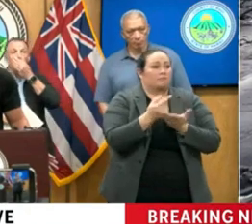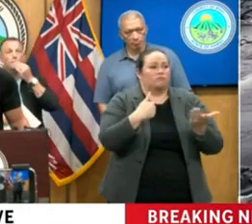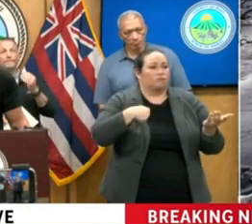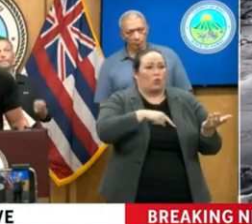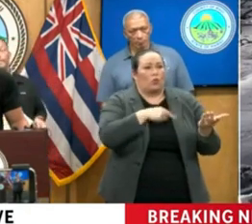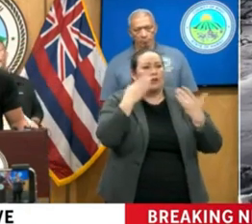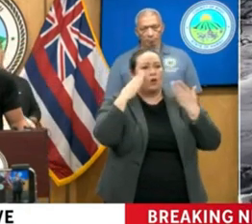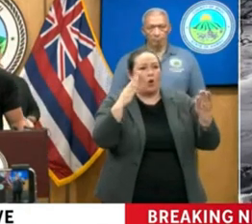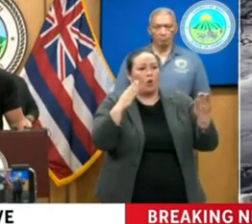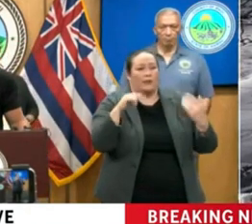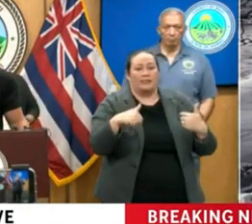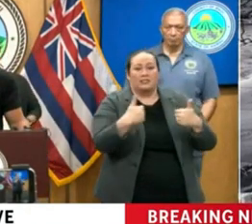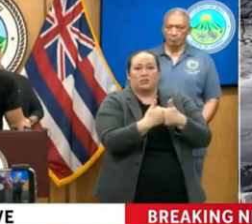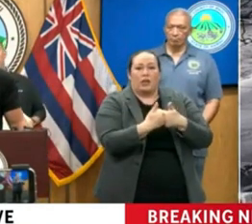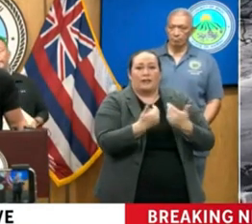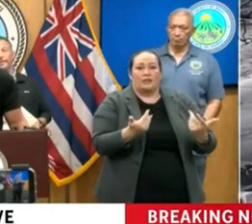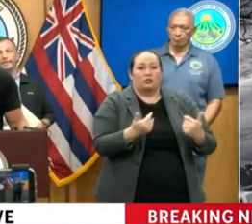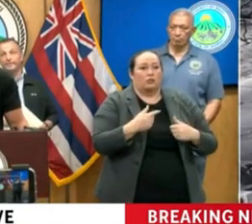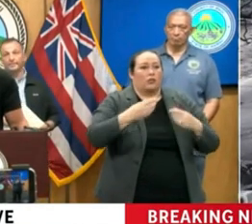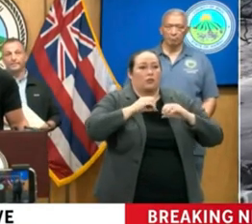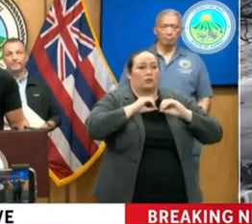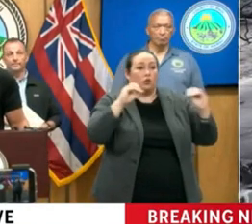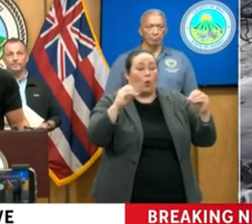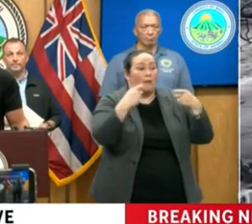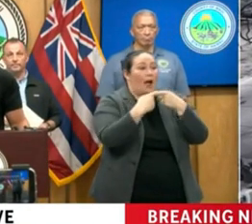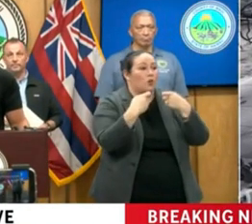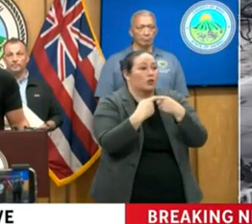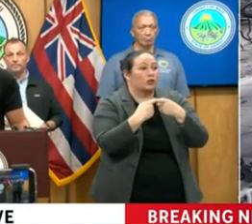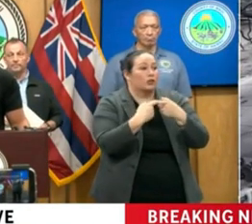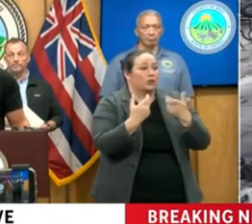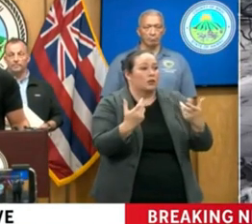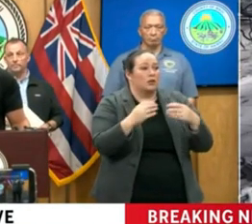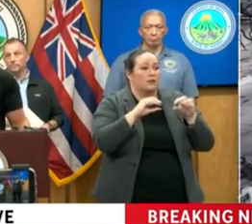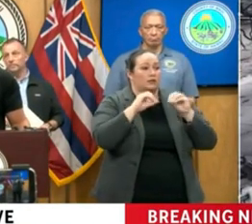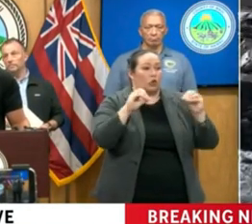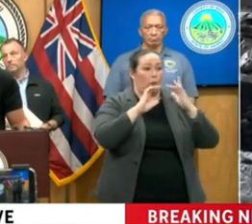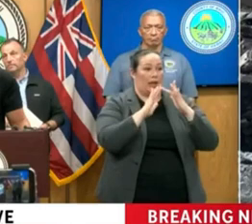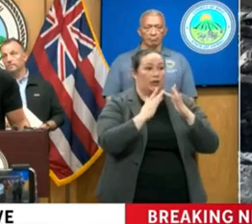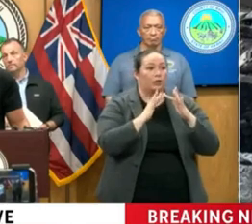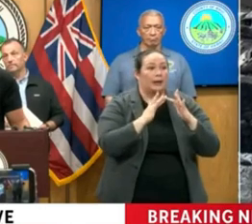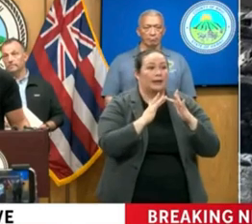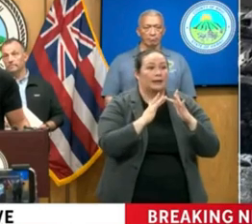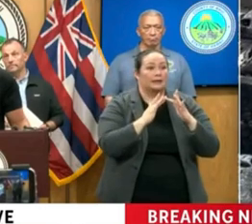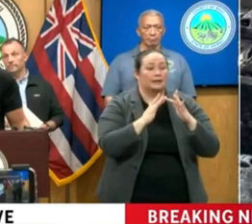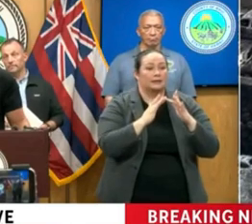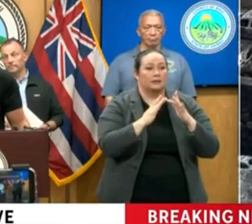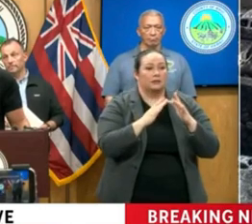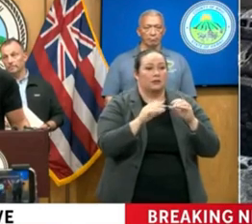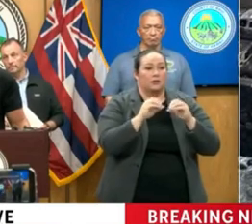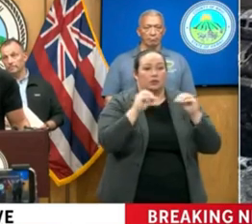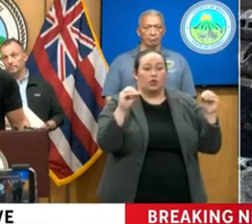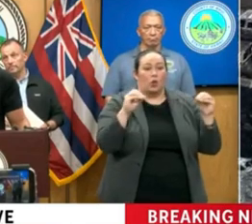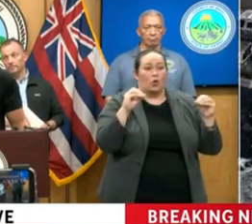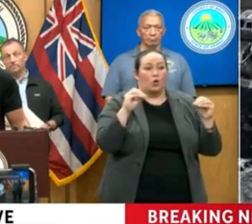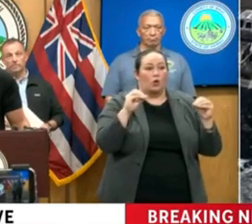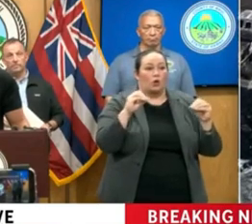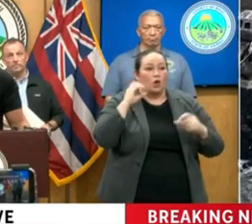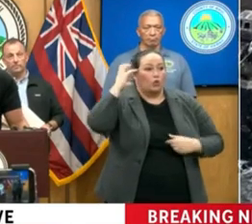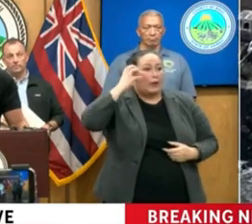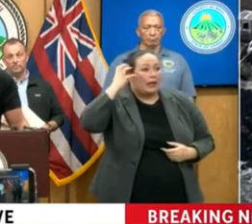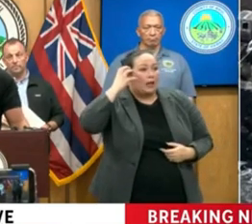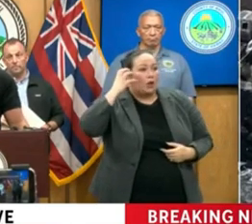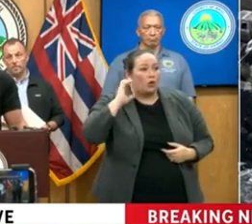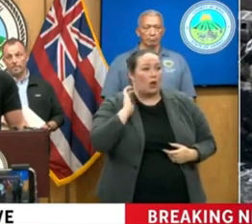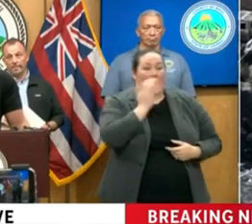And here's the challenge. There's no power. There's no Internet. There's no radio coverage.